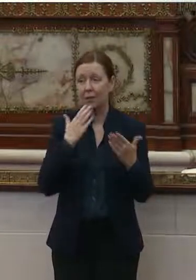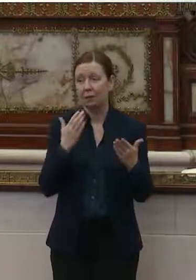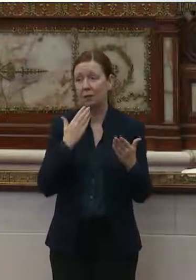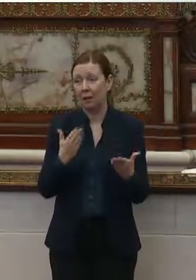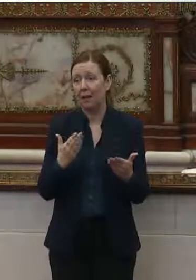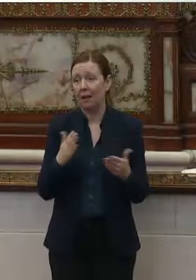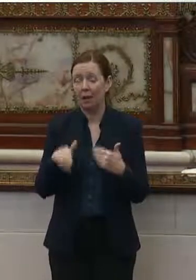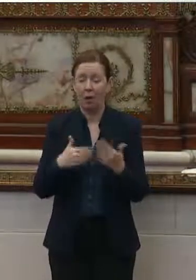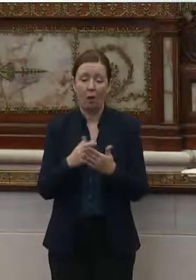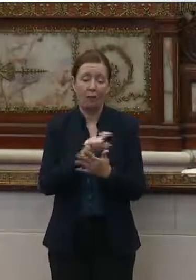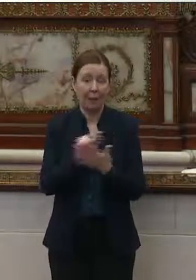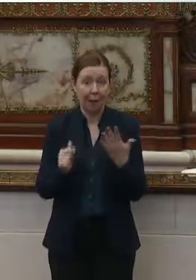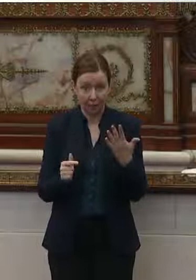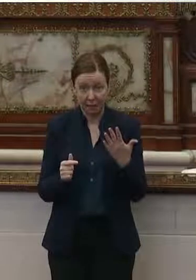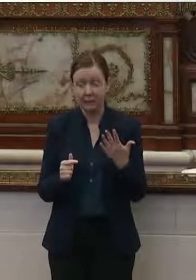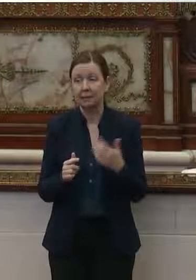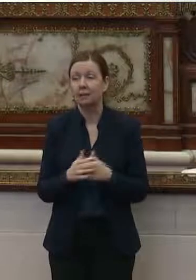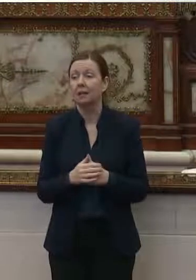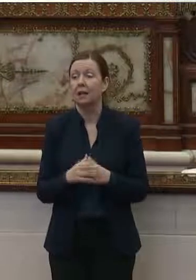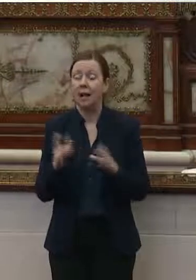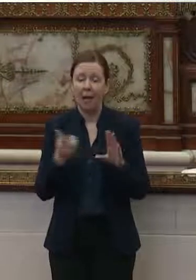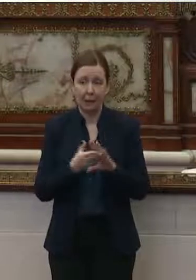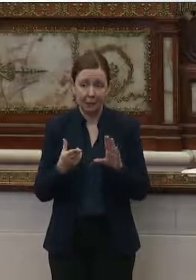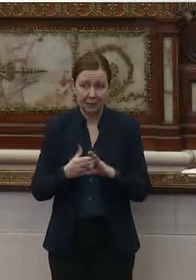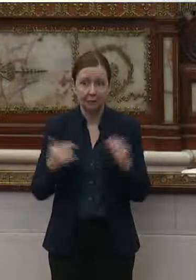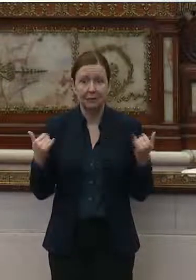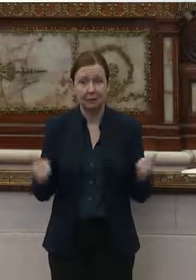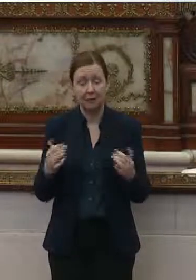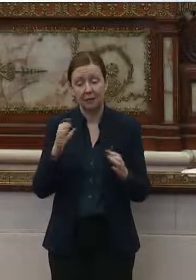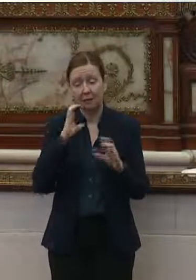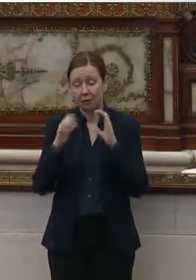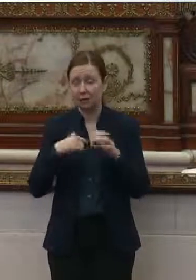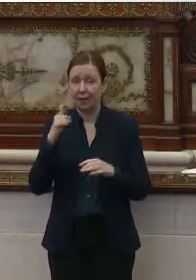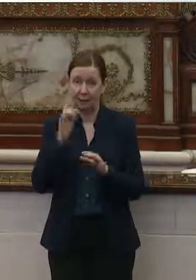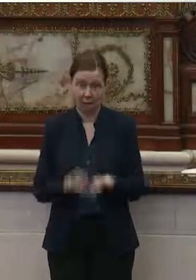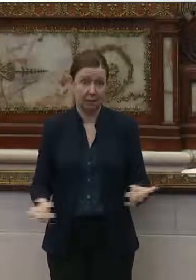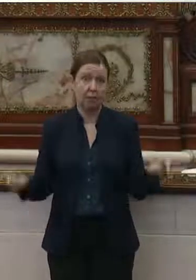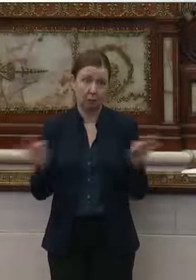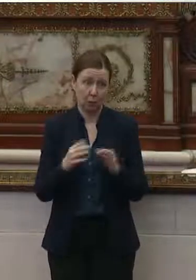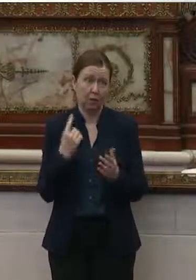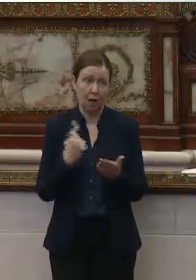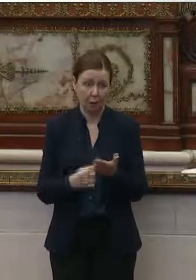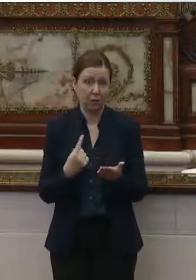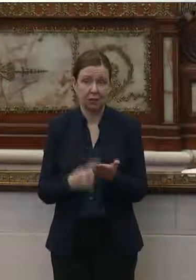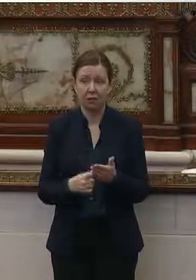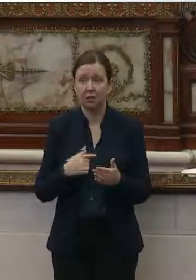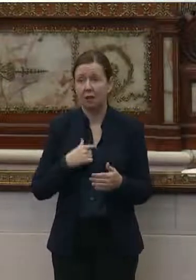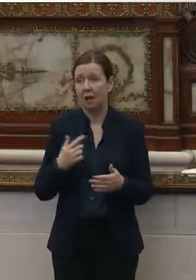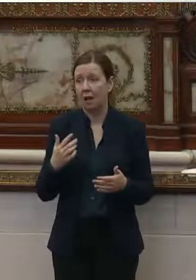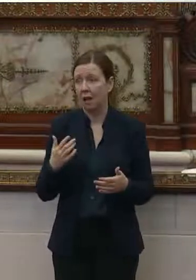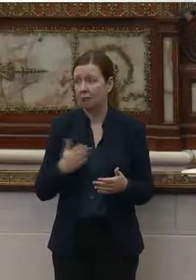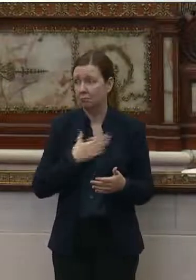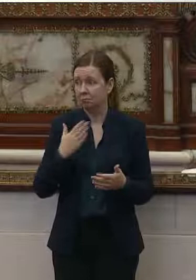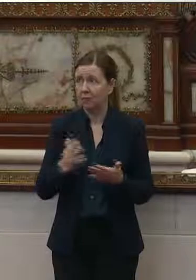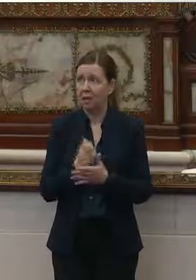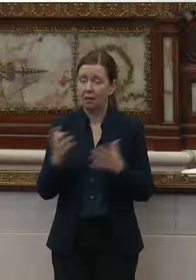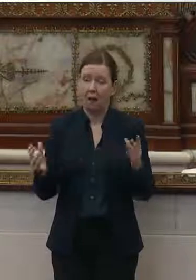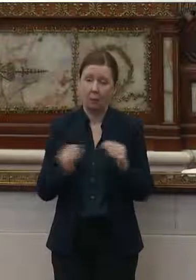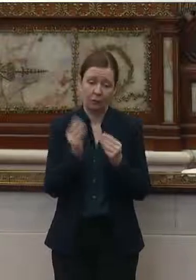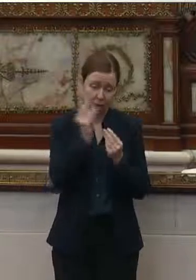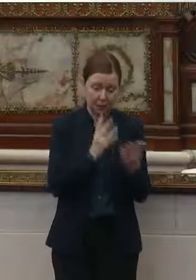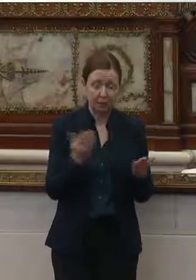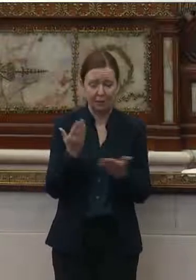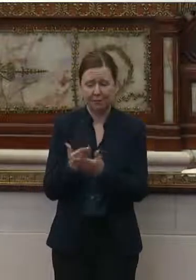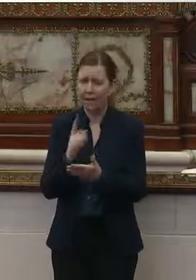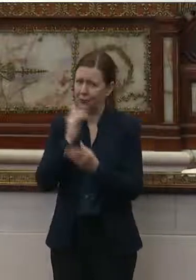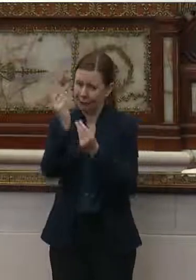all the panelists and participants in today's conversation. I think it's an important one. I'm glad there's a lot more information and facts. I'm pretty sure this was